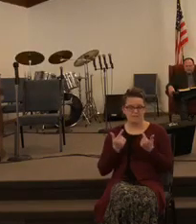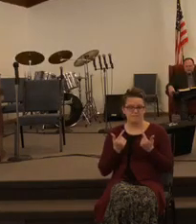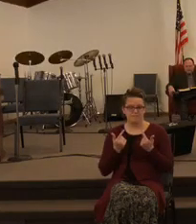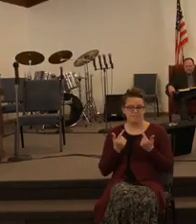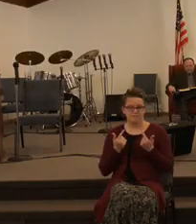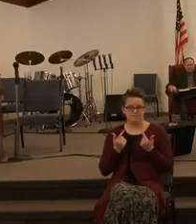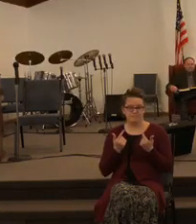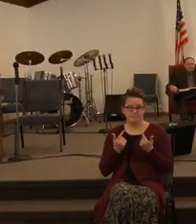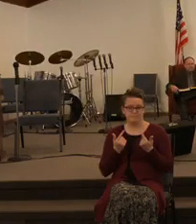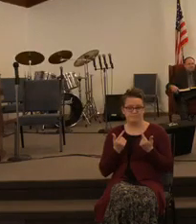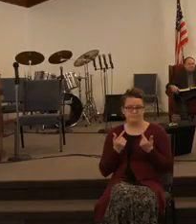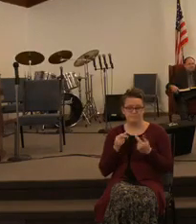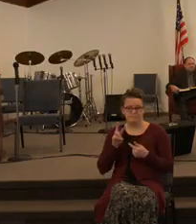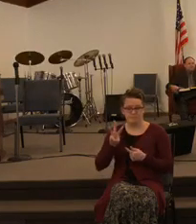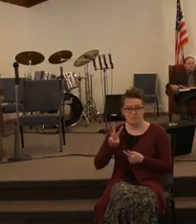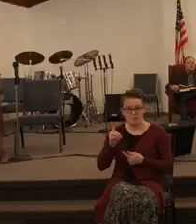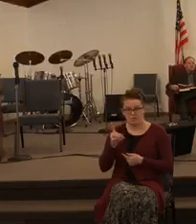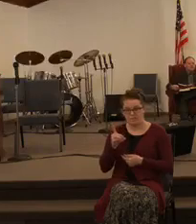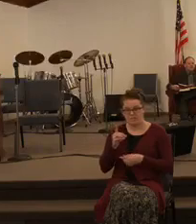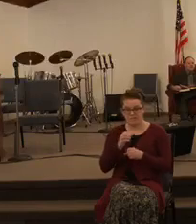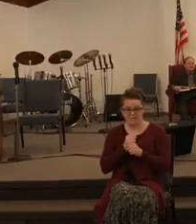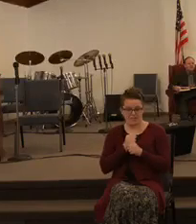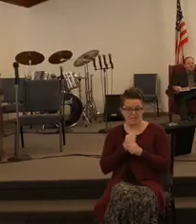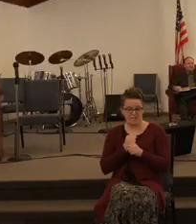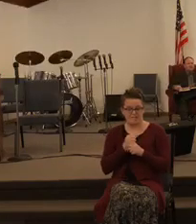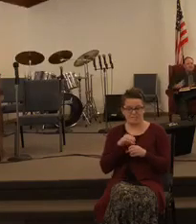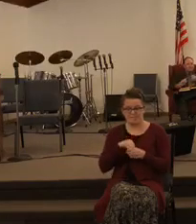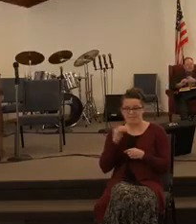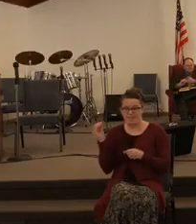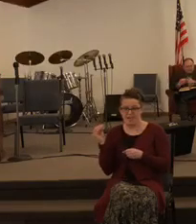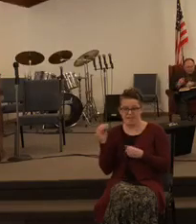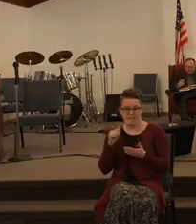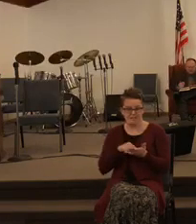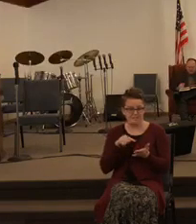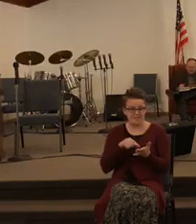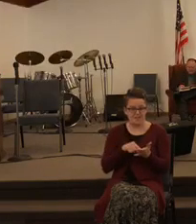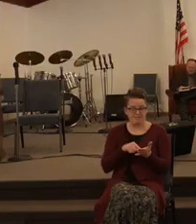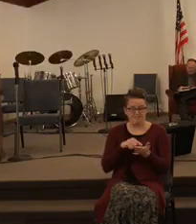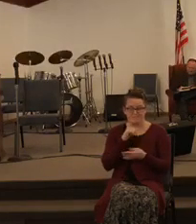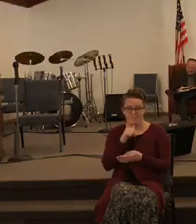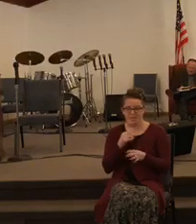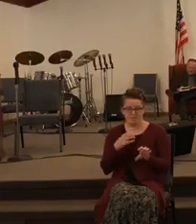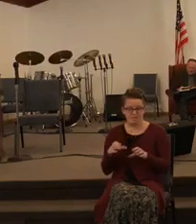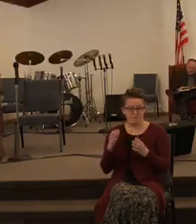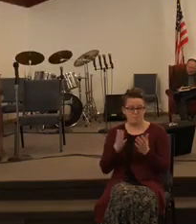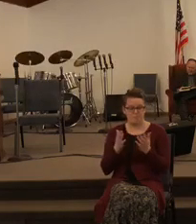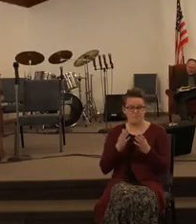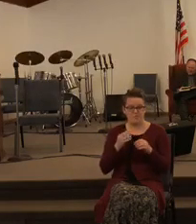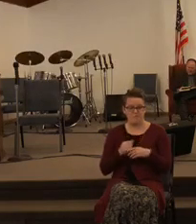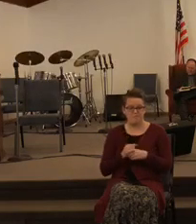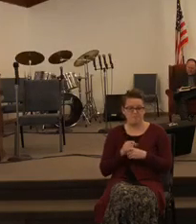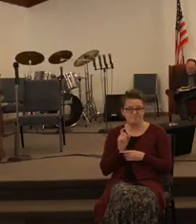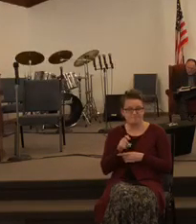would they have been able to get out of debt without doing what they were asked to do